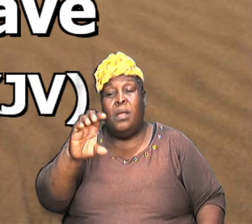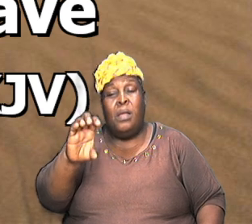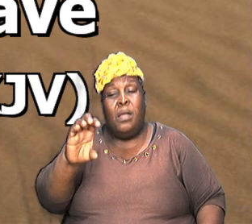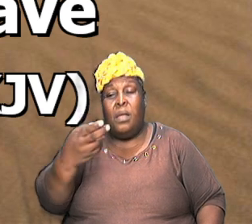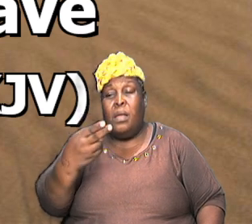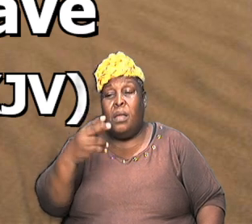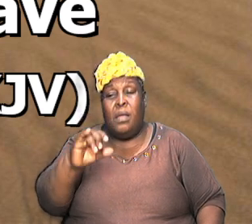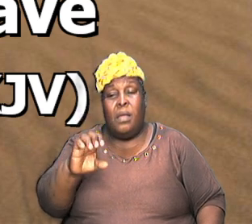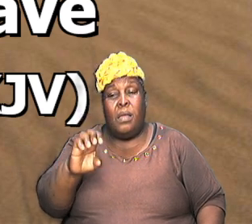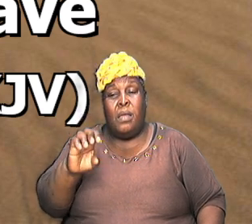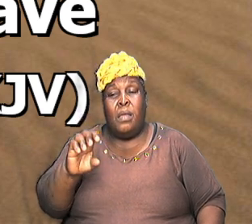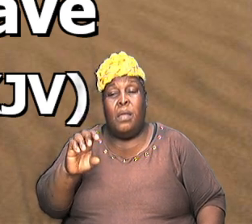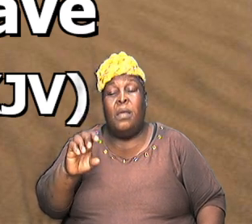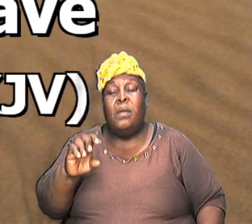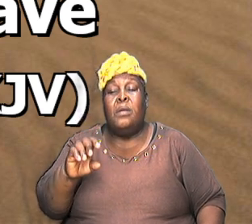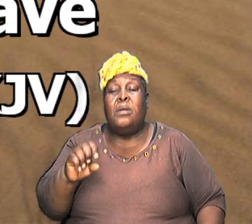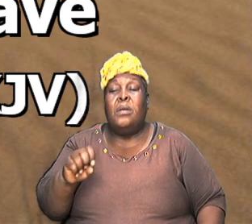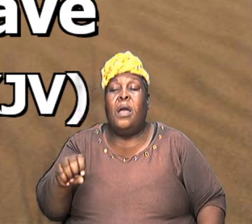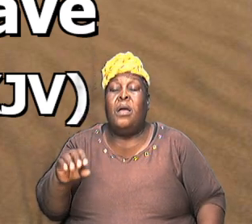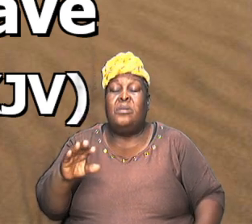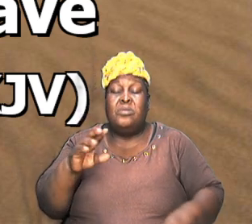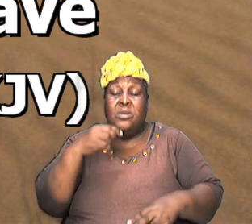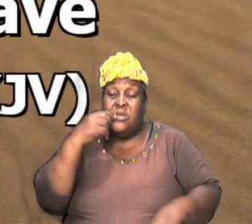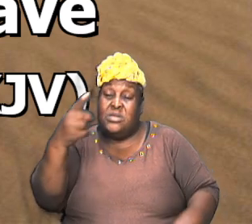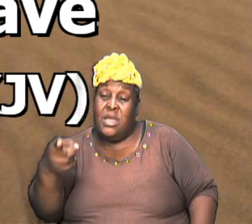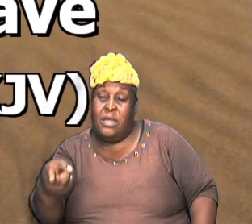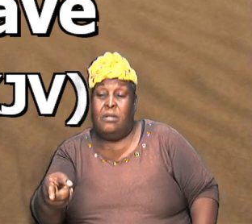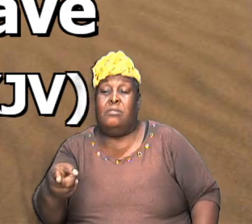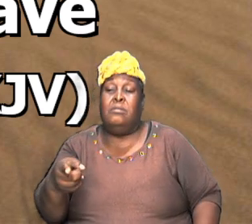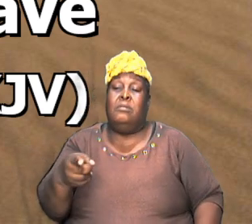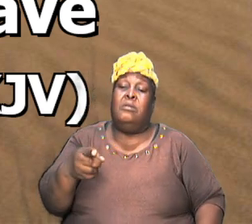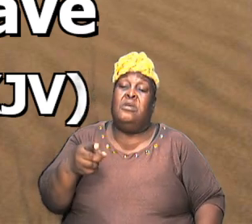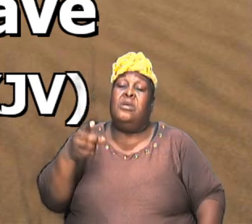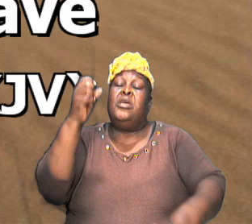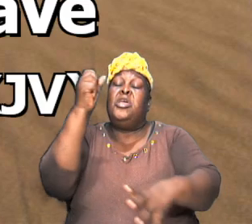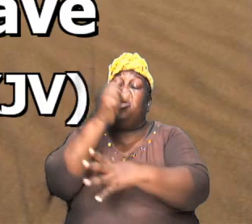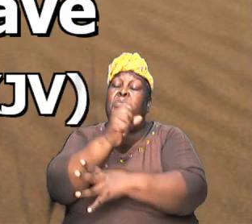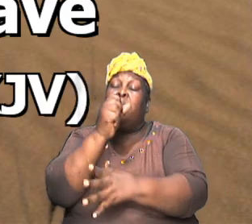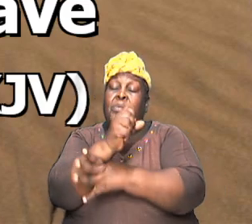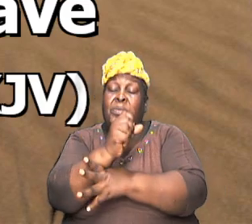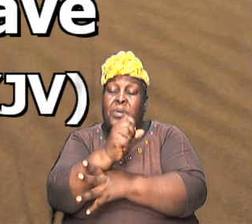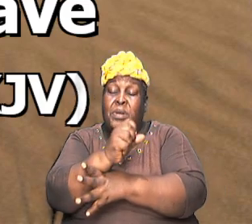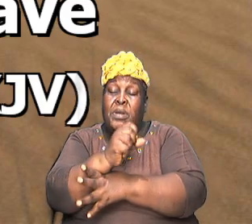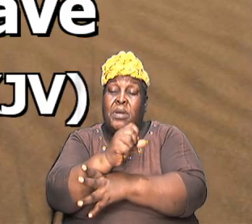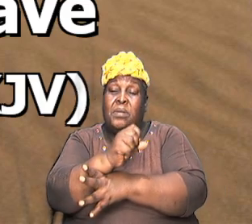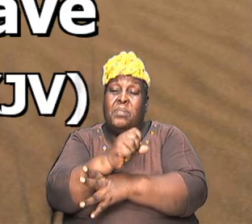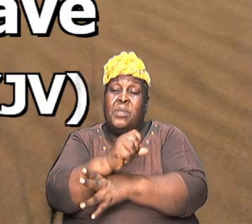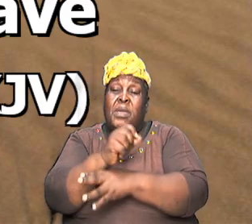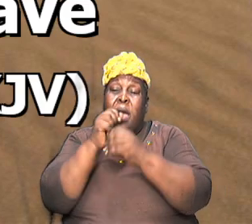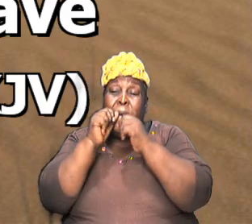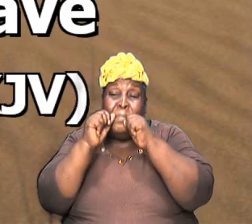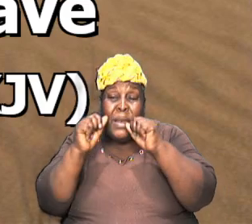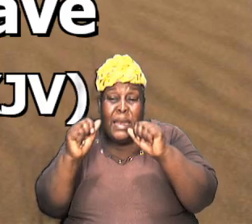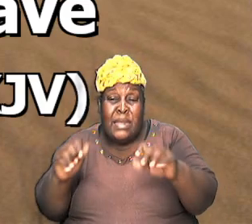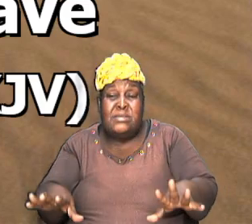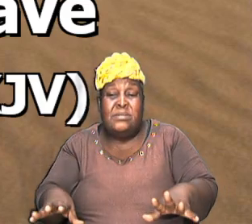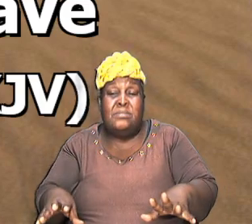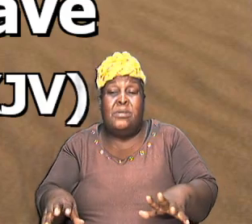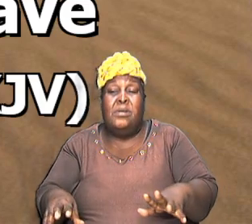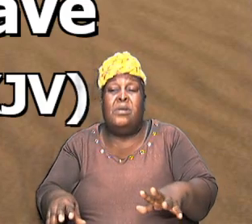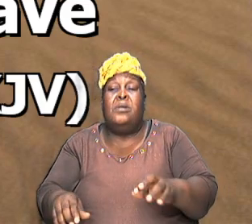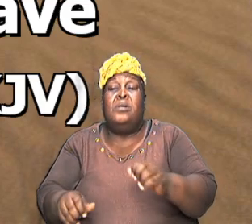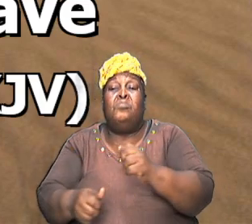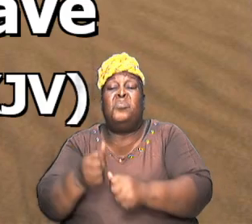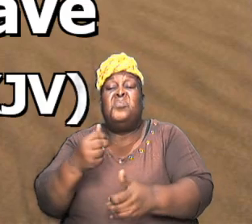actually told him and we're seeing it in verse 20 of Genesis chapter 14 and blessed be the most high God